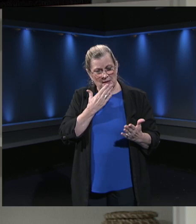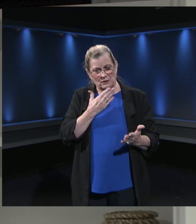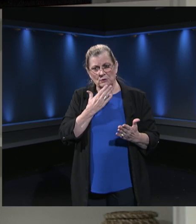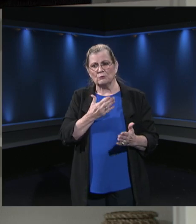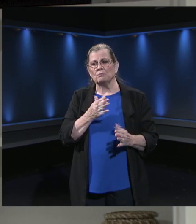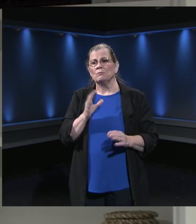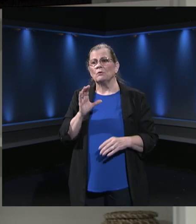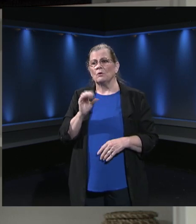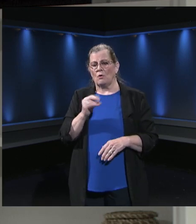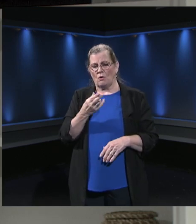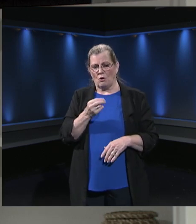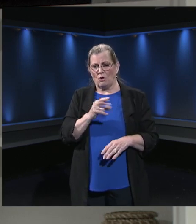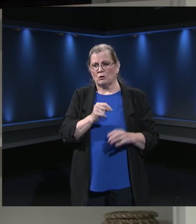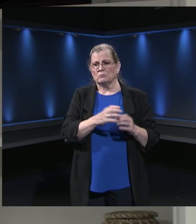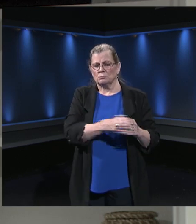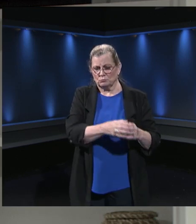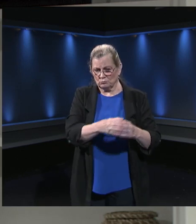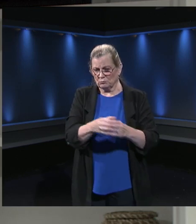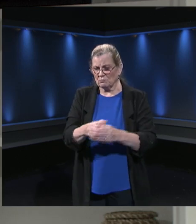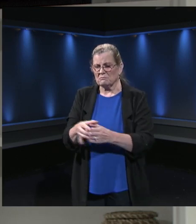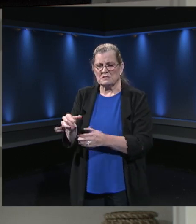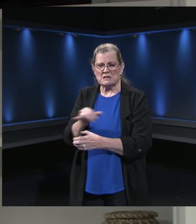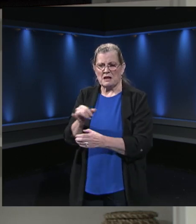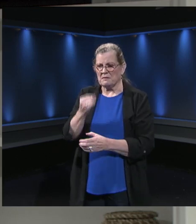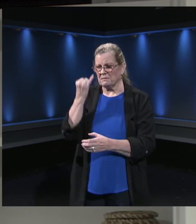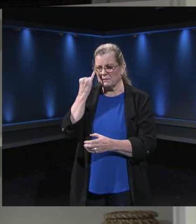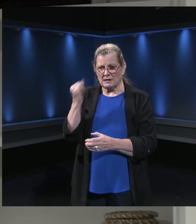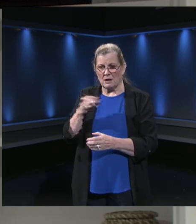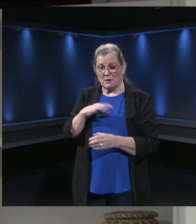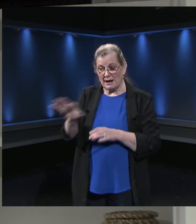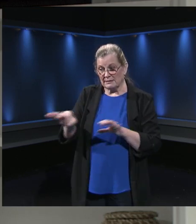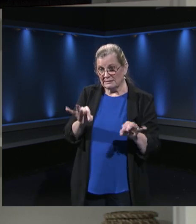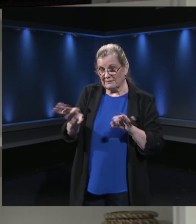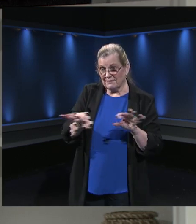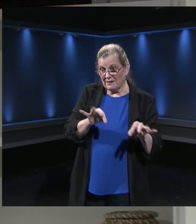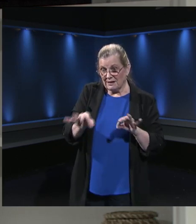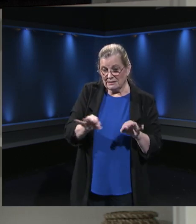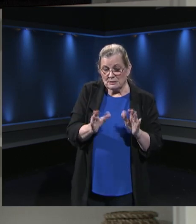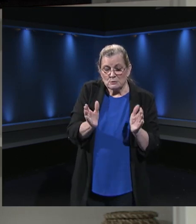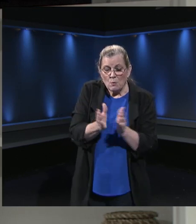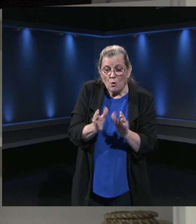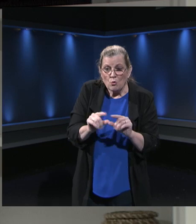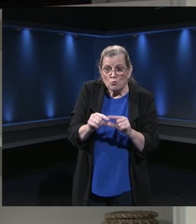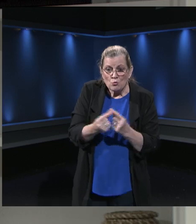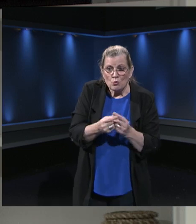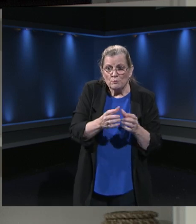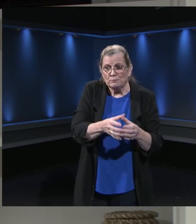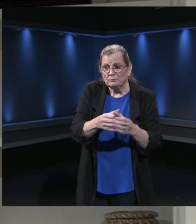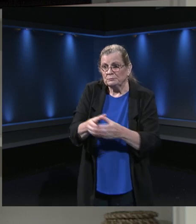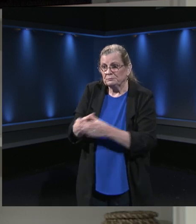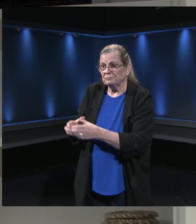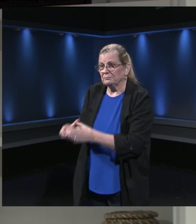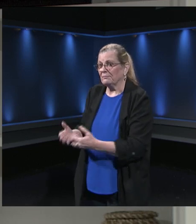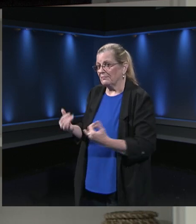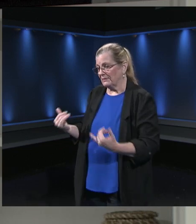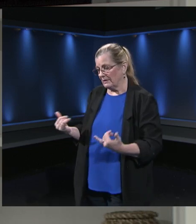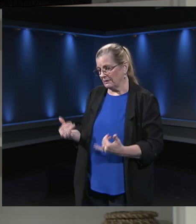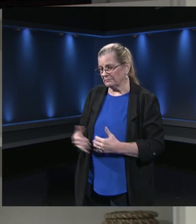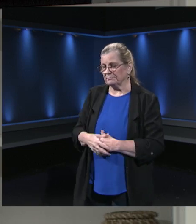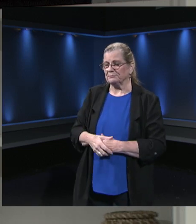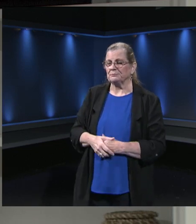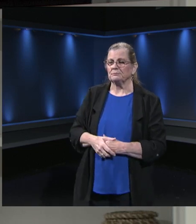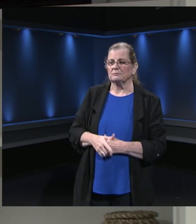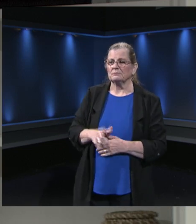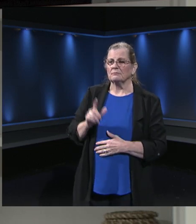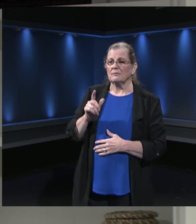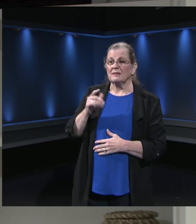as we identify small groups of cohorts to be able to come in. So now we're going to go to Leona. Leona, as